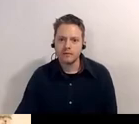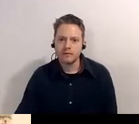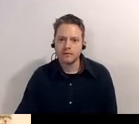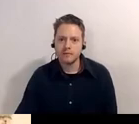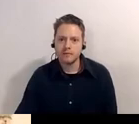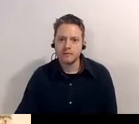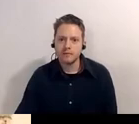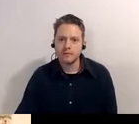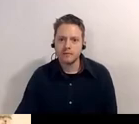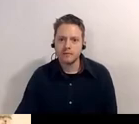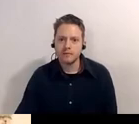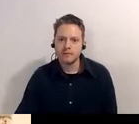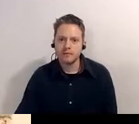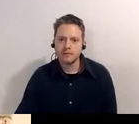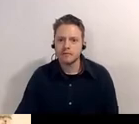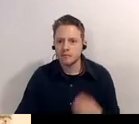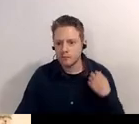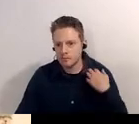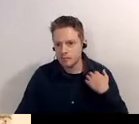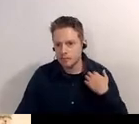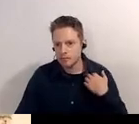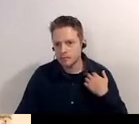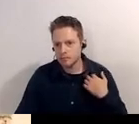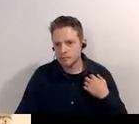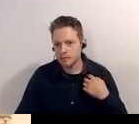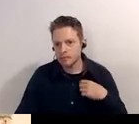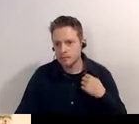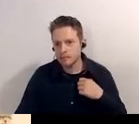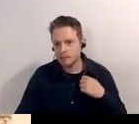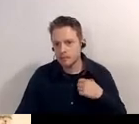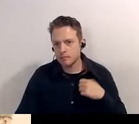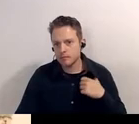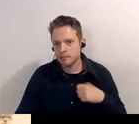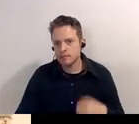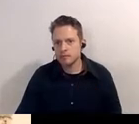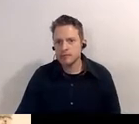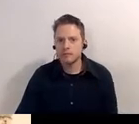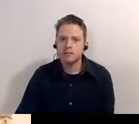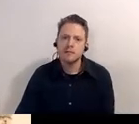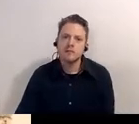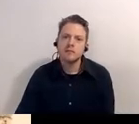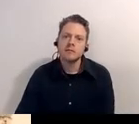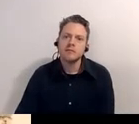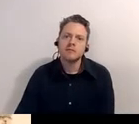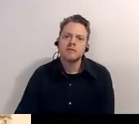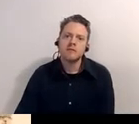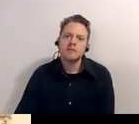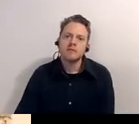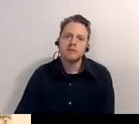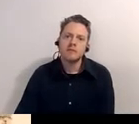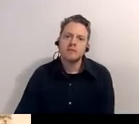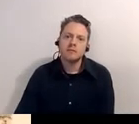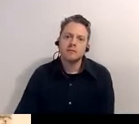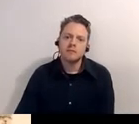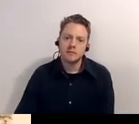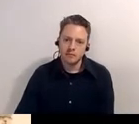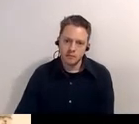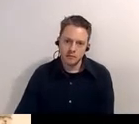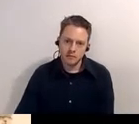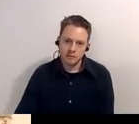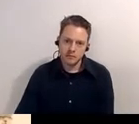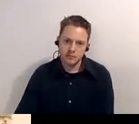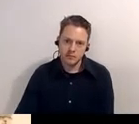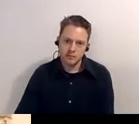uh you know to replace the the 500 uh businesses that they were taken out uh along pettigrew and